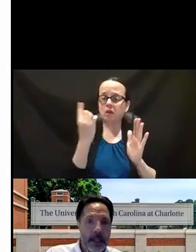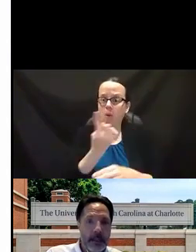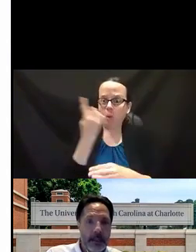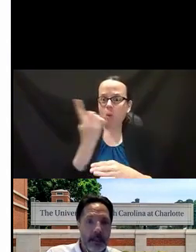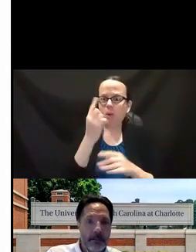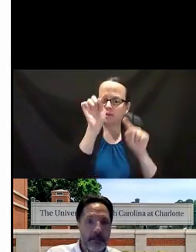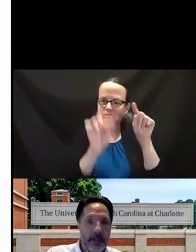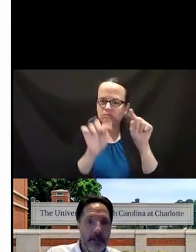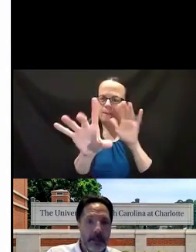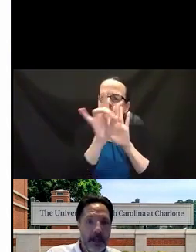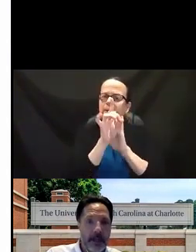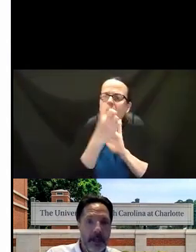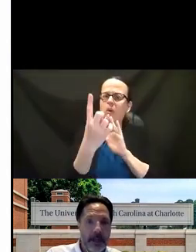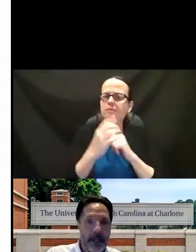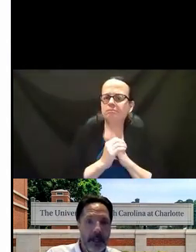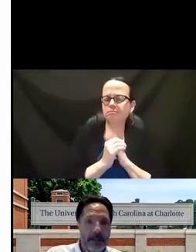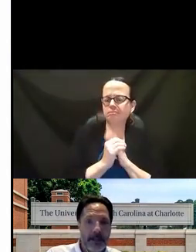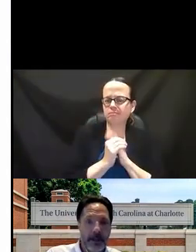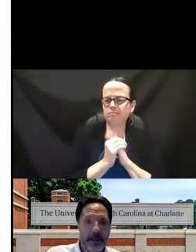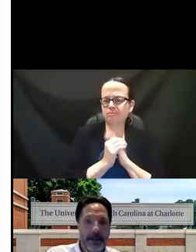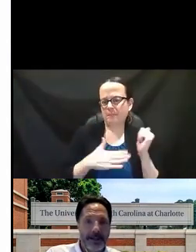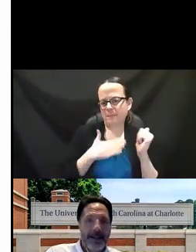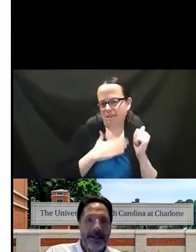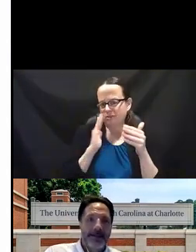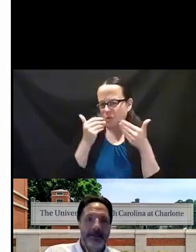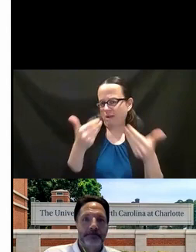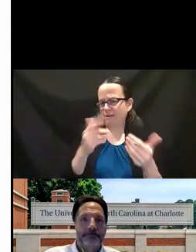and please go ahead and answer.